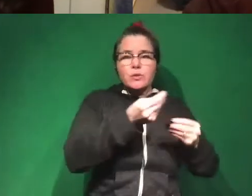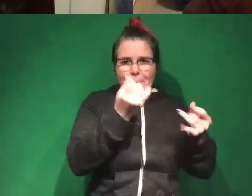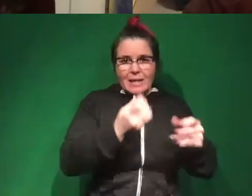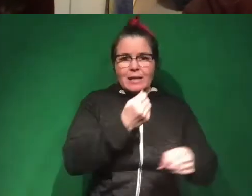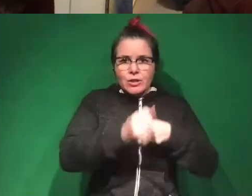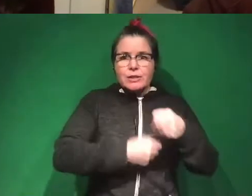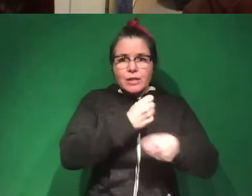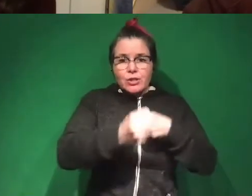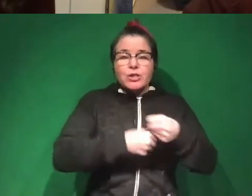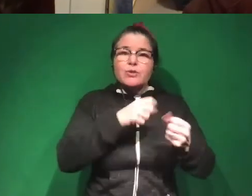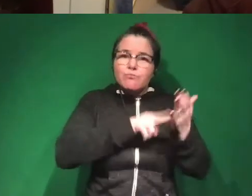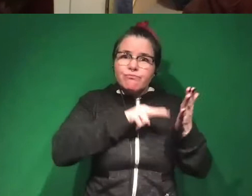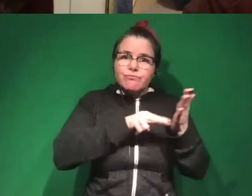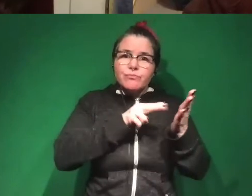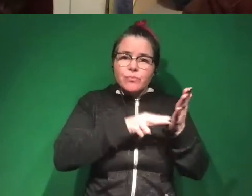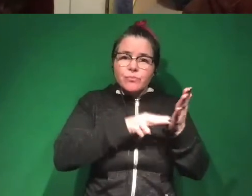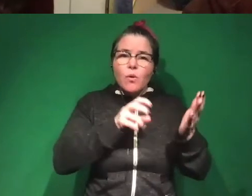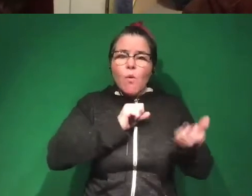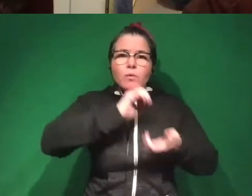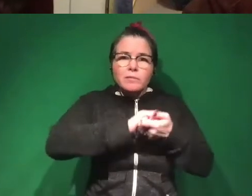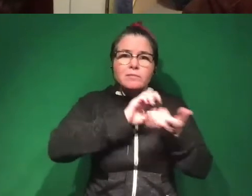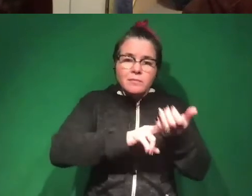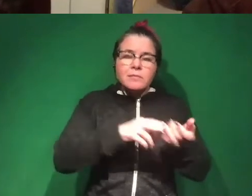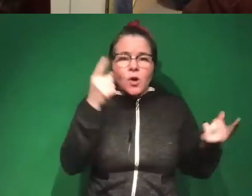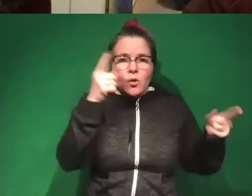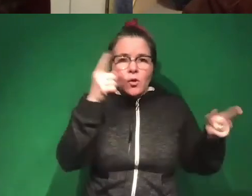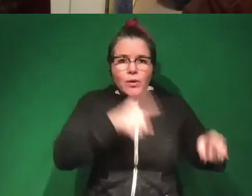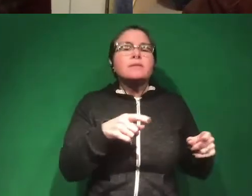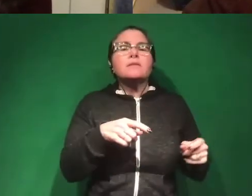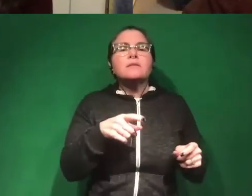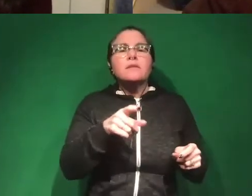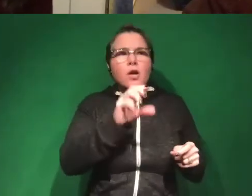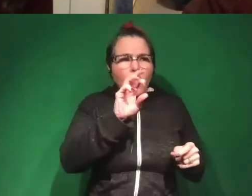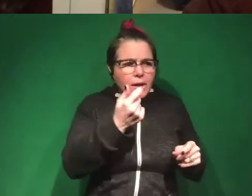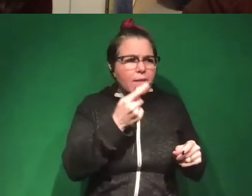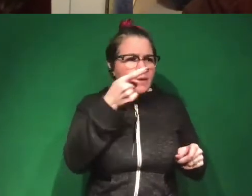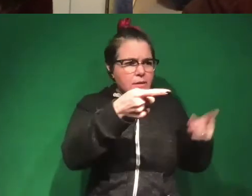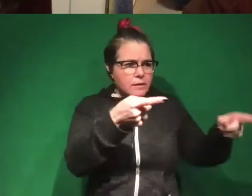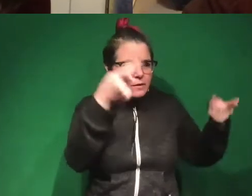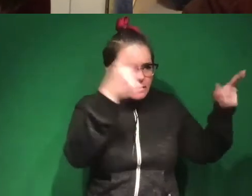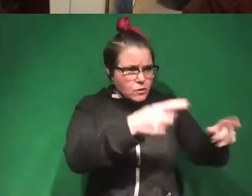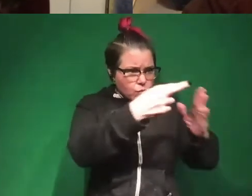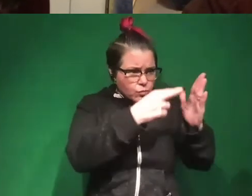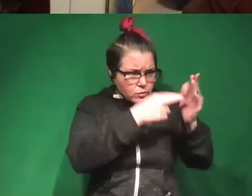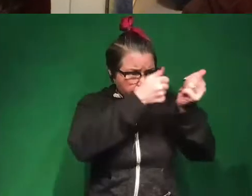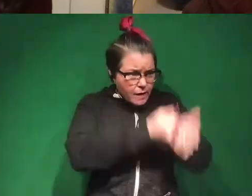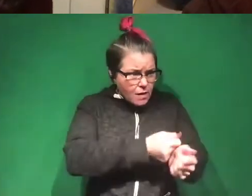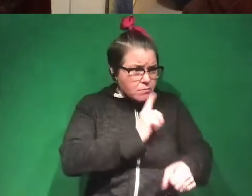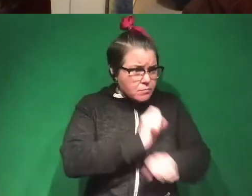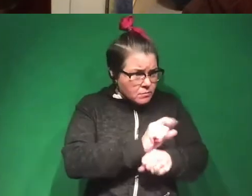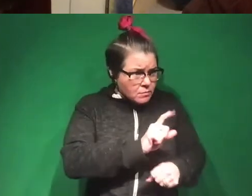old alliance agreements and coding them in certain ways and saying, well, this was between this one and this one, and these were the rules, and did they follow up on those rules?